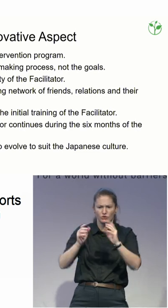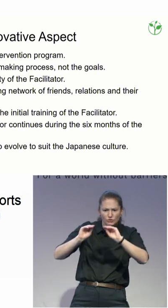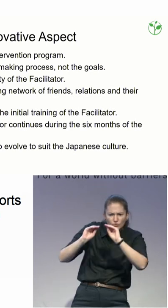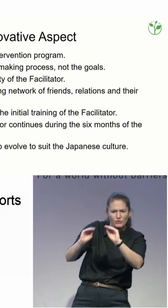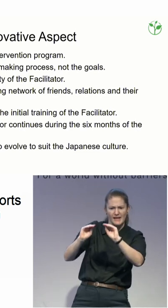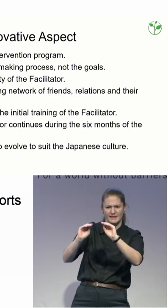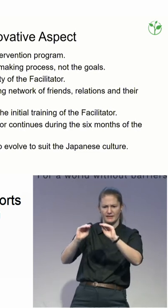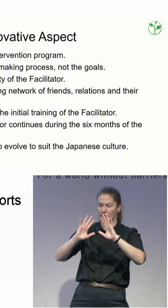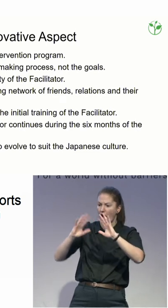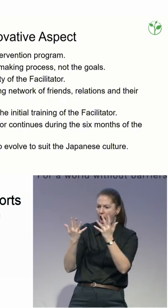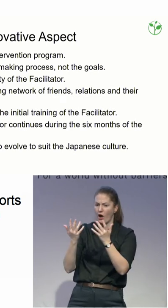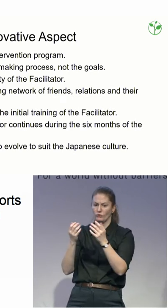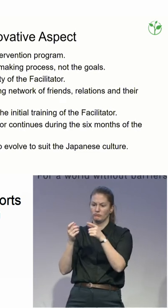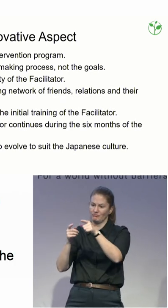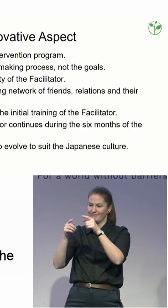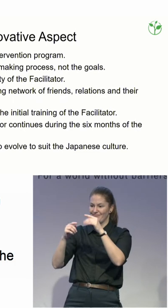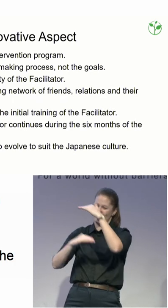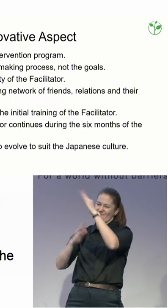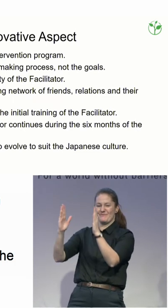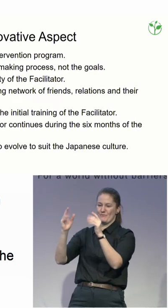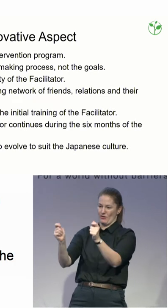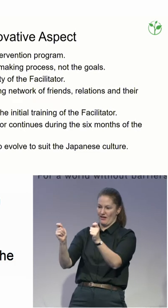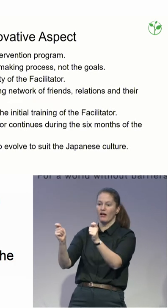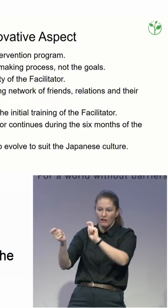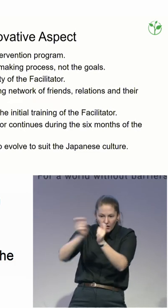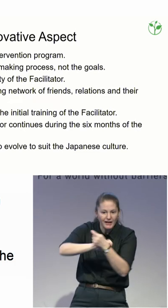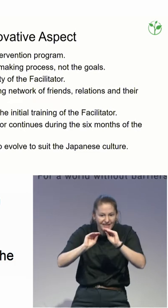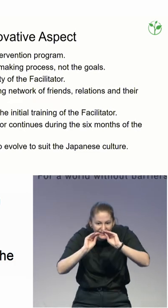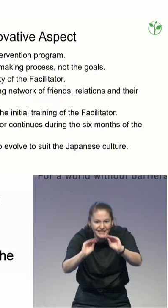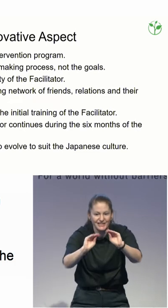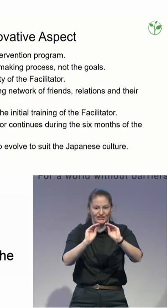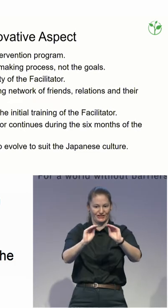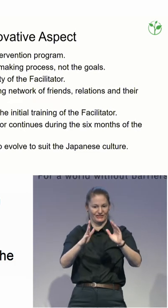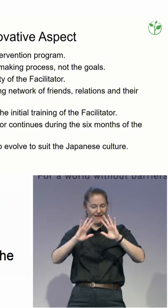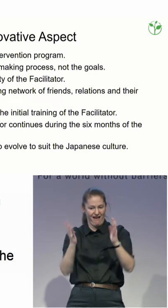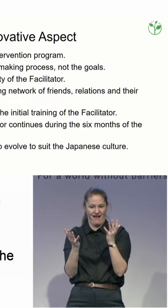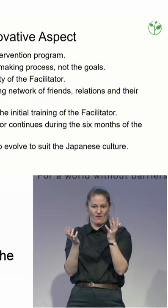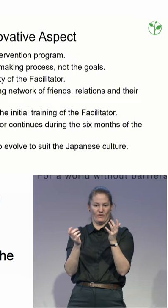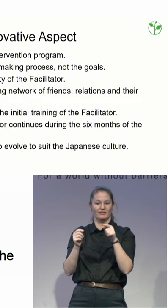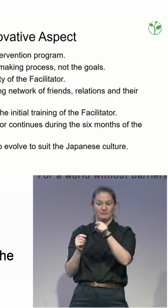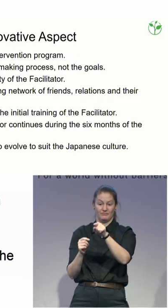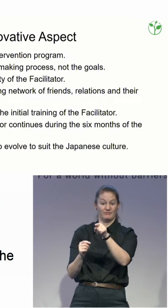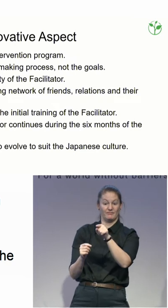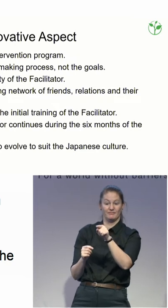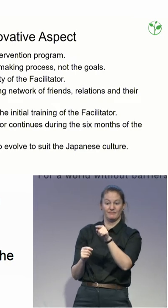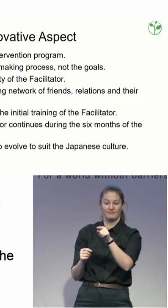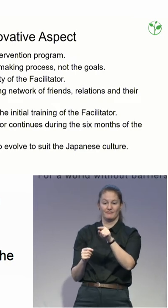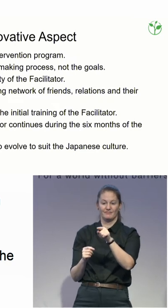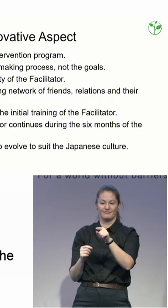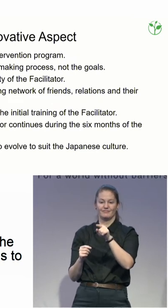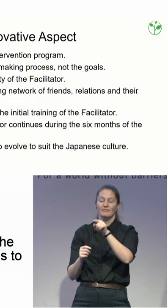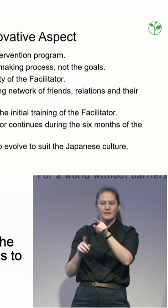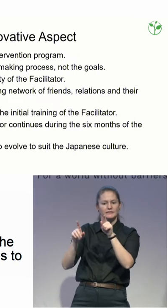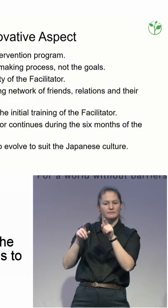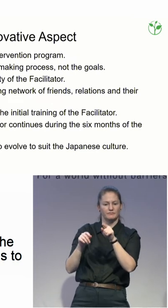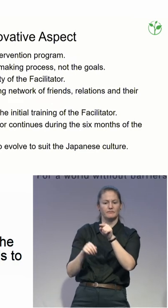back and they themselves have the skills to know how that will work with the group that they're working with. So we